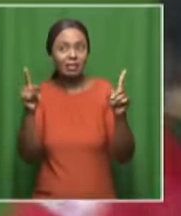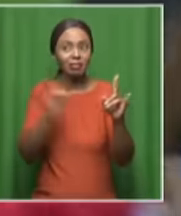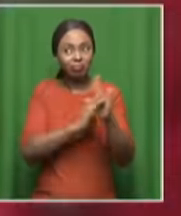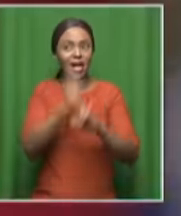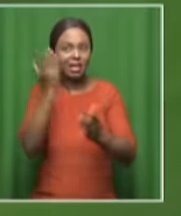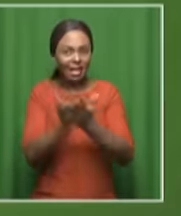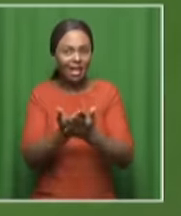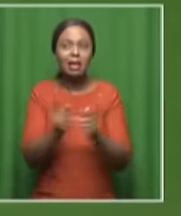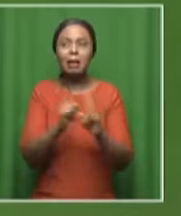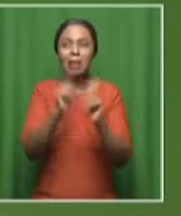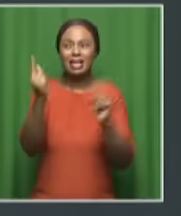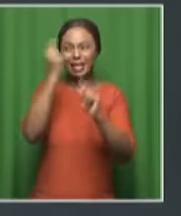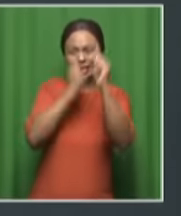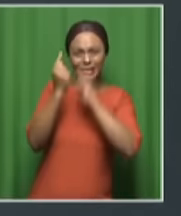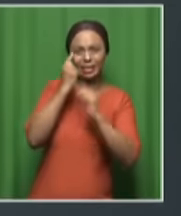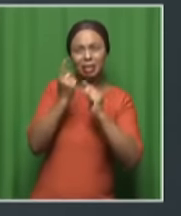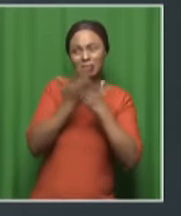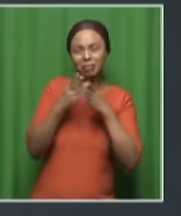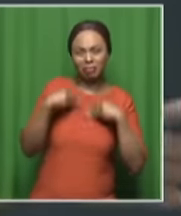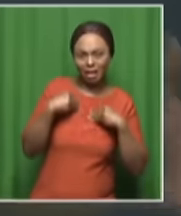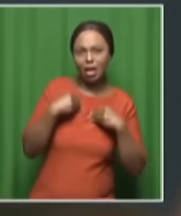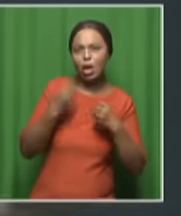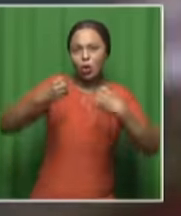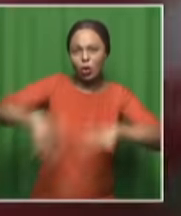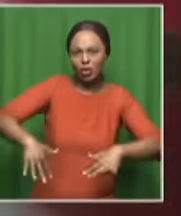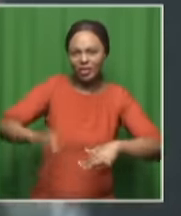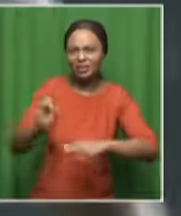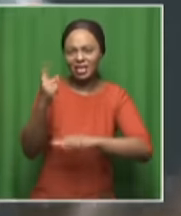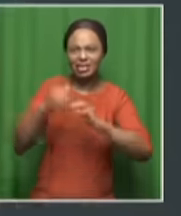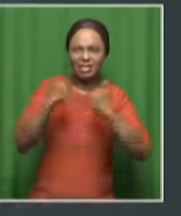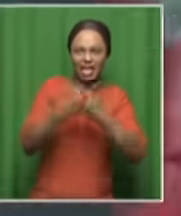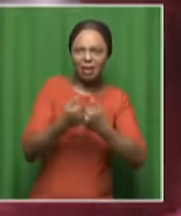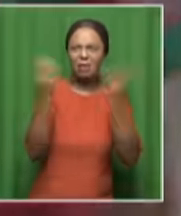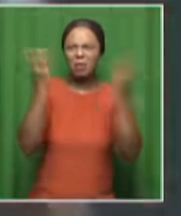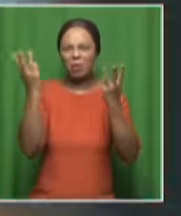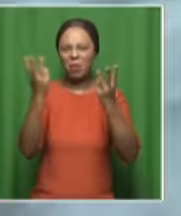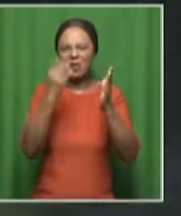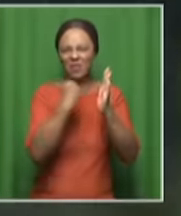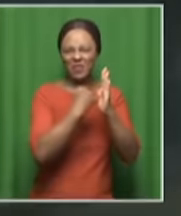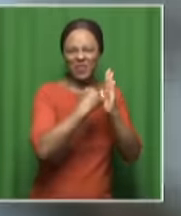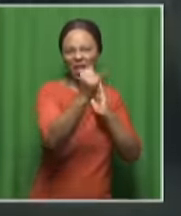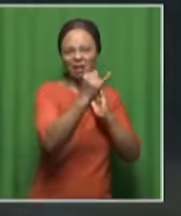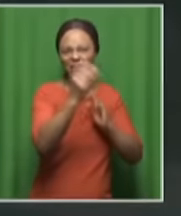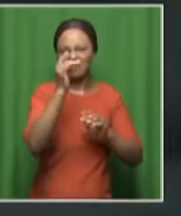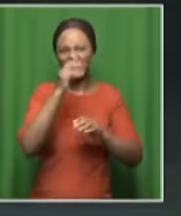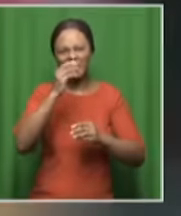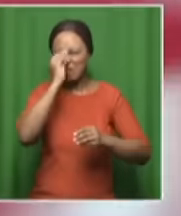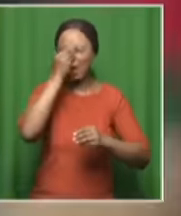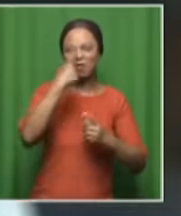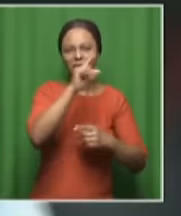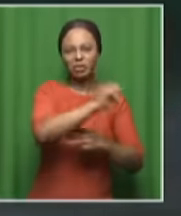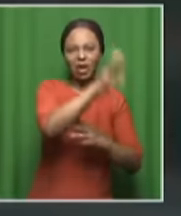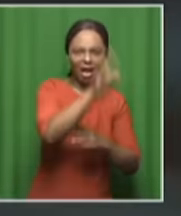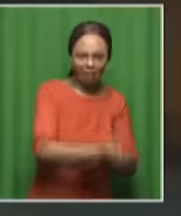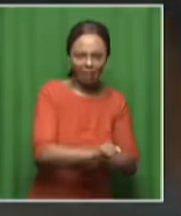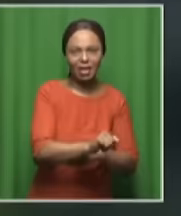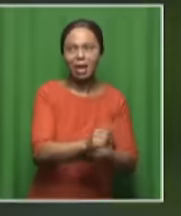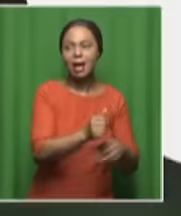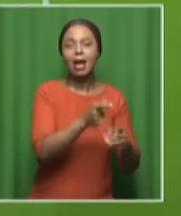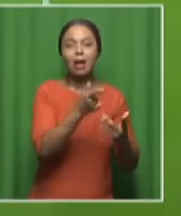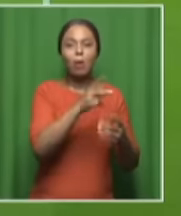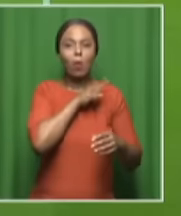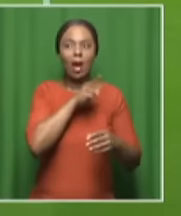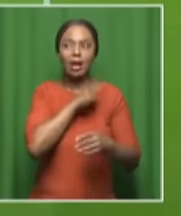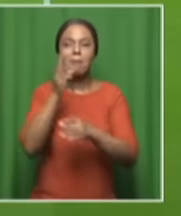criticism. I mean, losing the first game to Mali, everybody wrote off South Africa. But they bounced back against Namibia and went on to beat